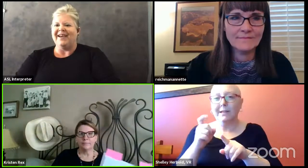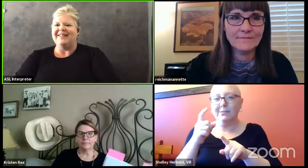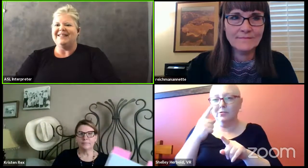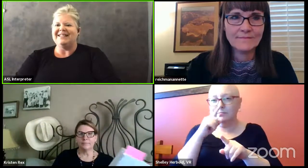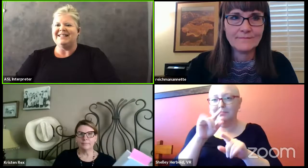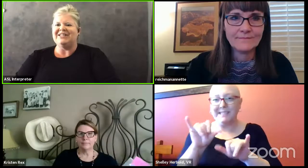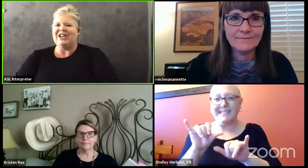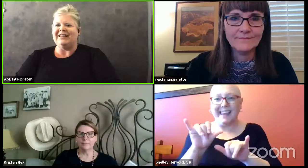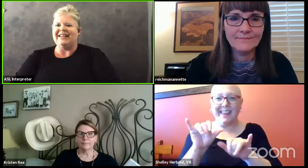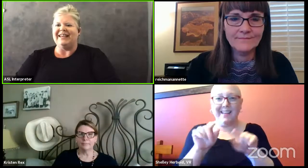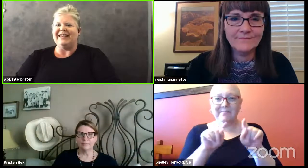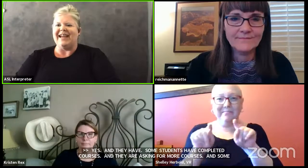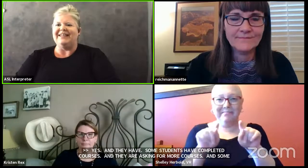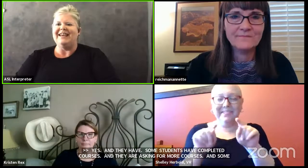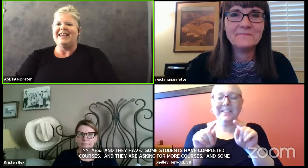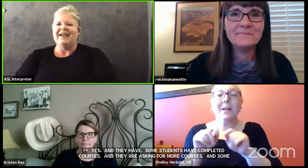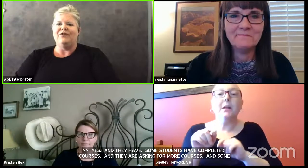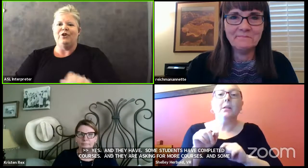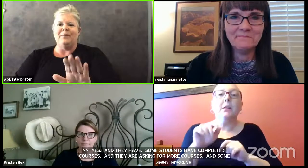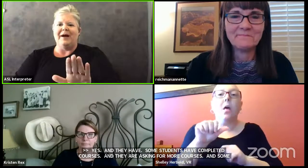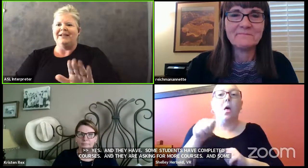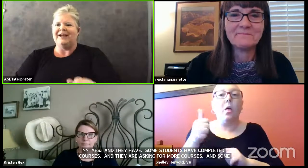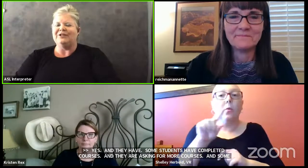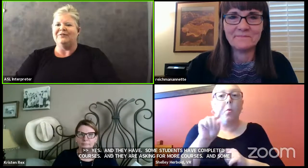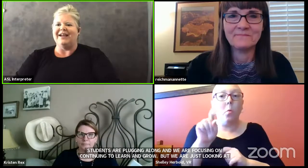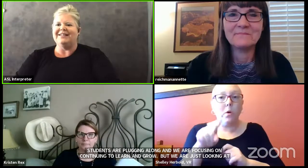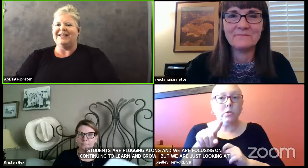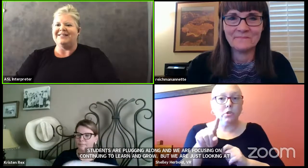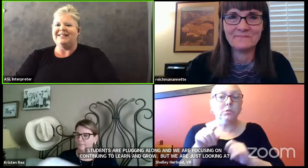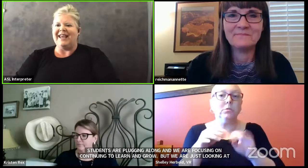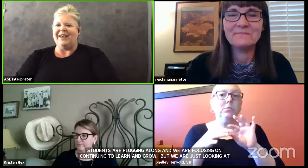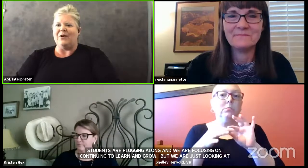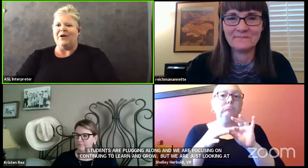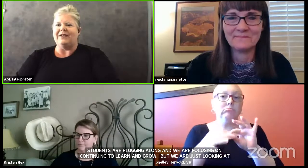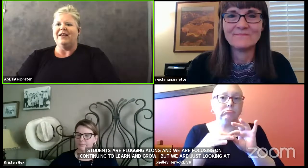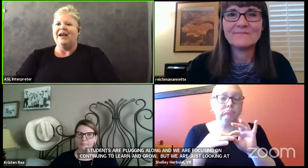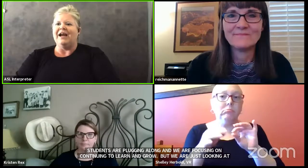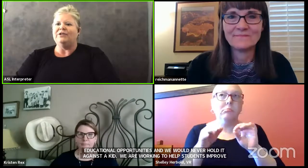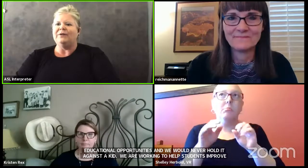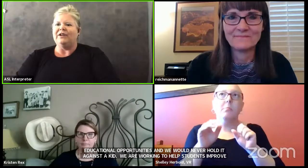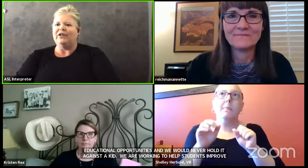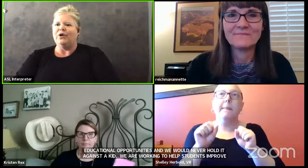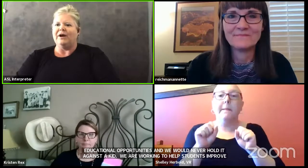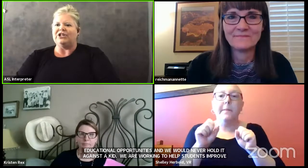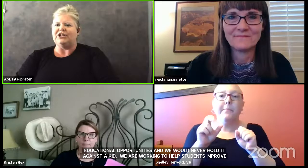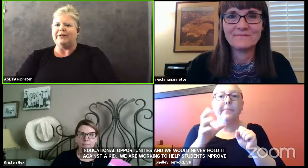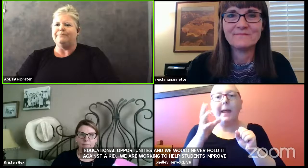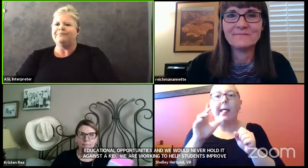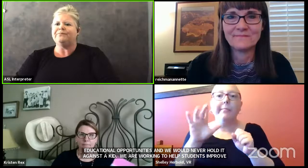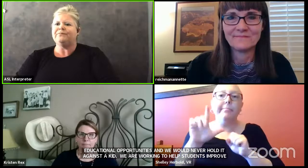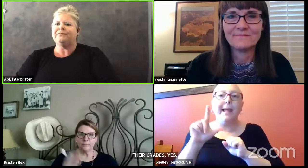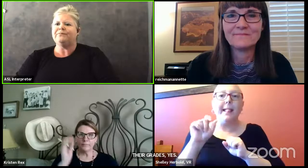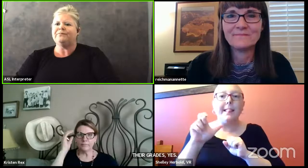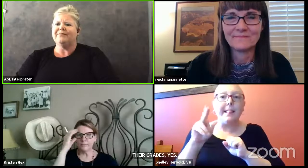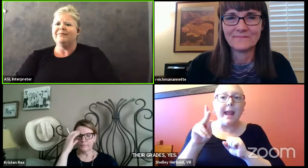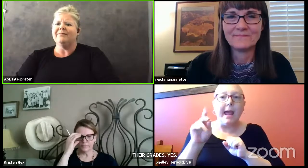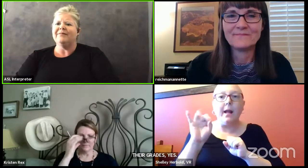Okay. This is Shelly again. If you don't mind Dr. Rex staying on, I do have another question.